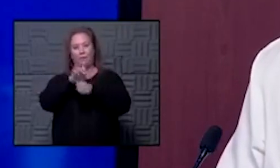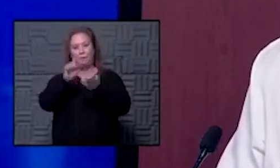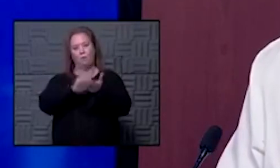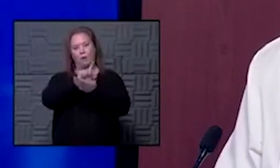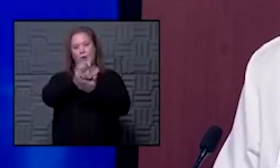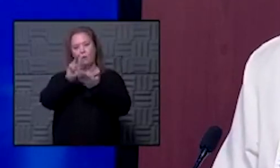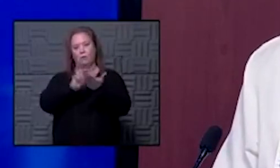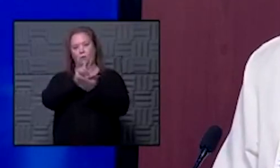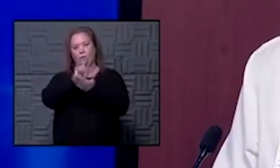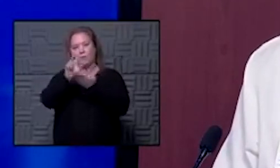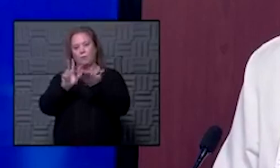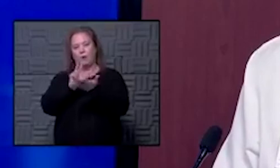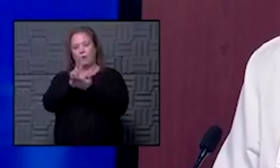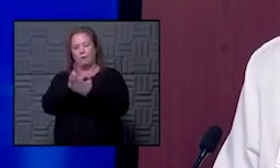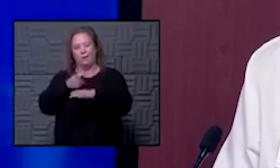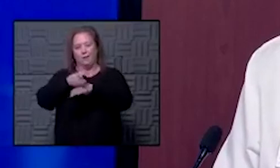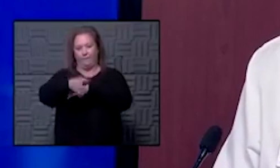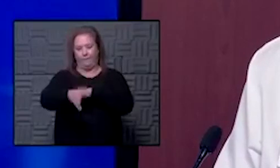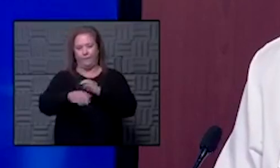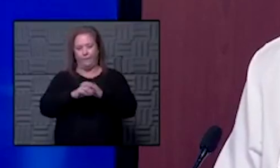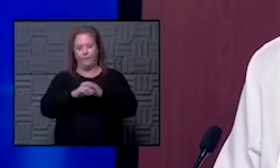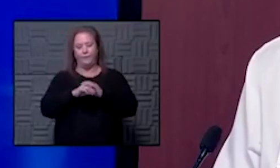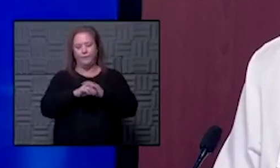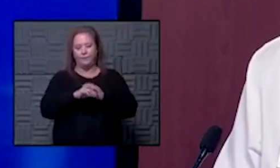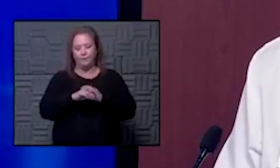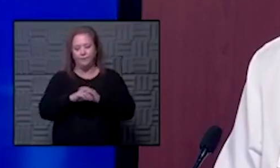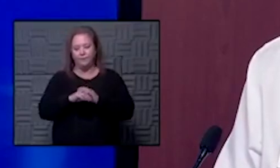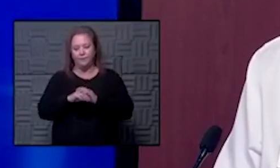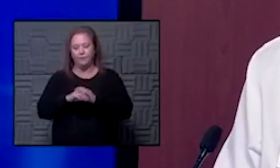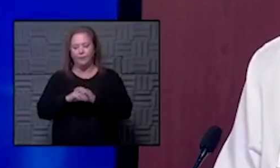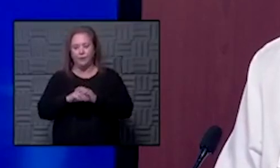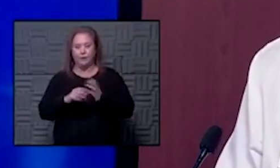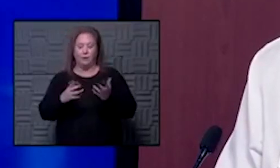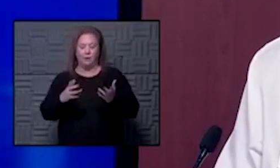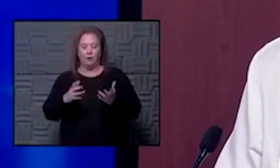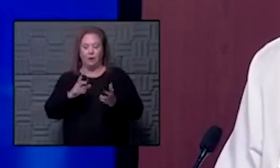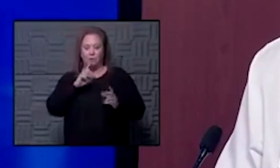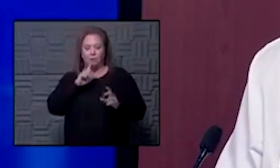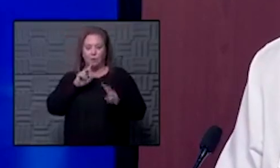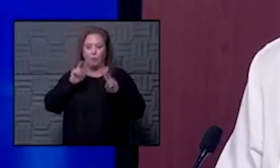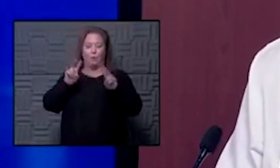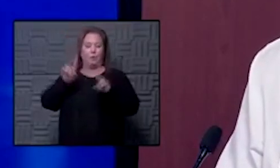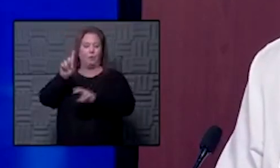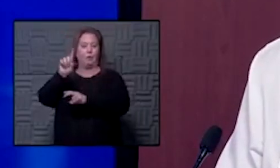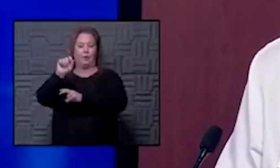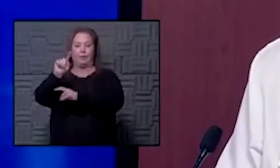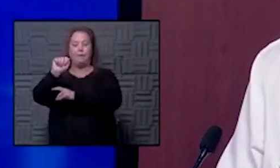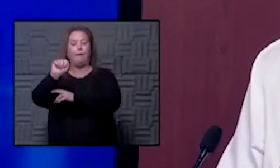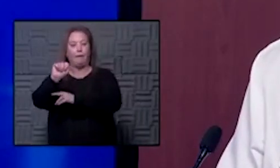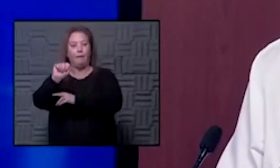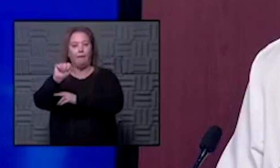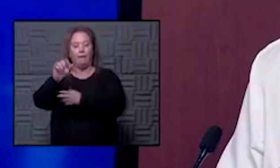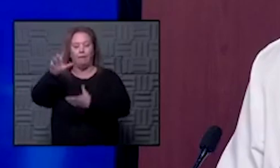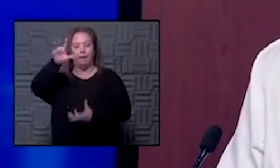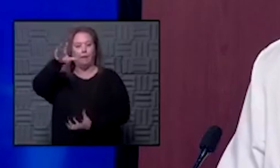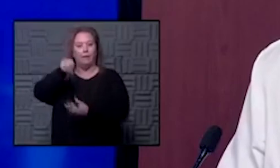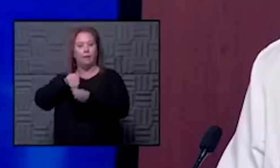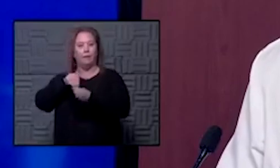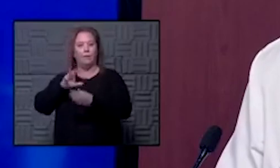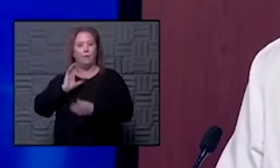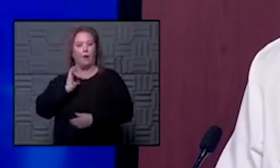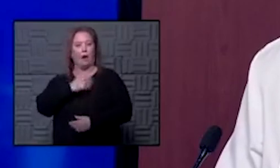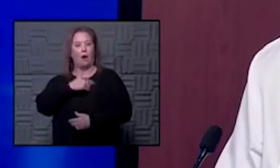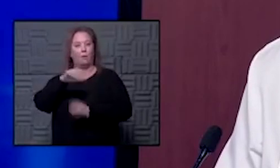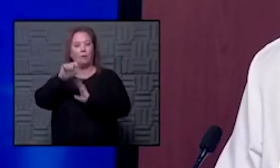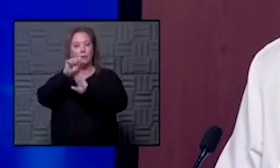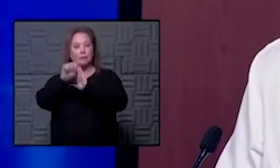or three hours so i'm sure at the end of the day when we look at data in aggregate for our state or